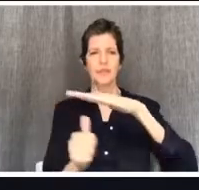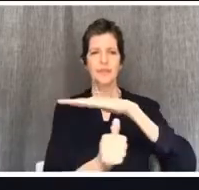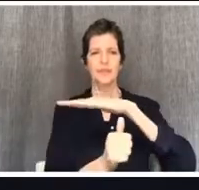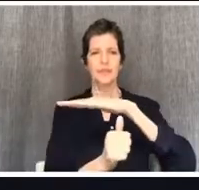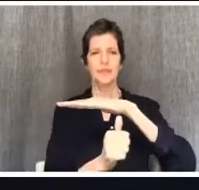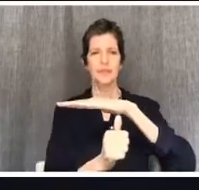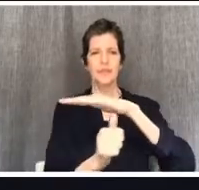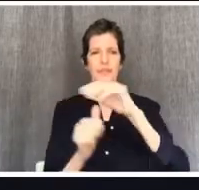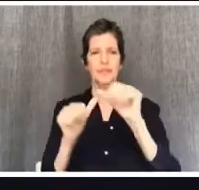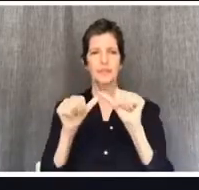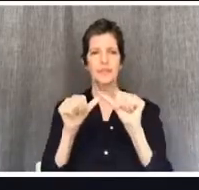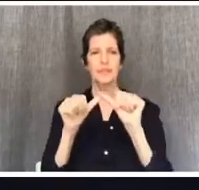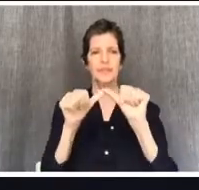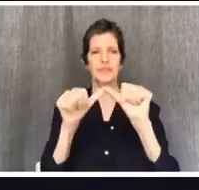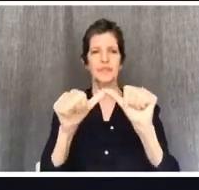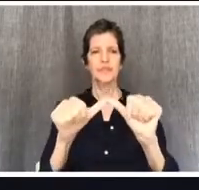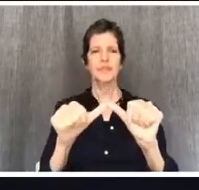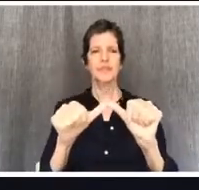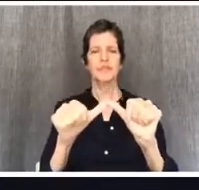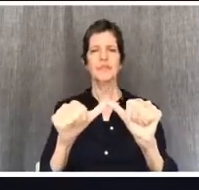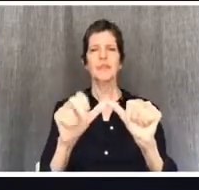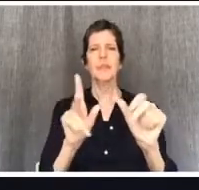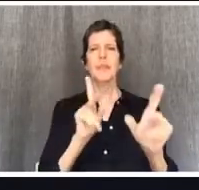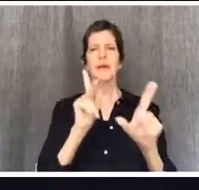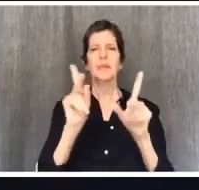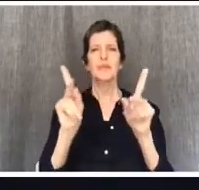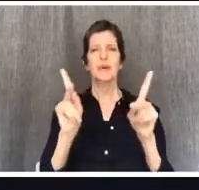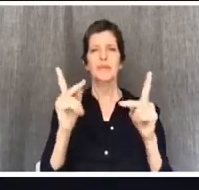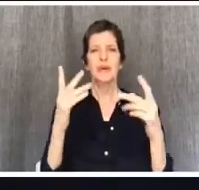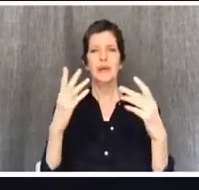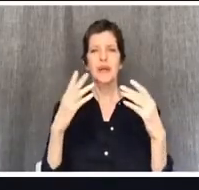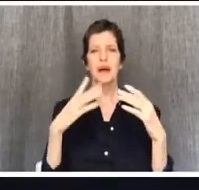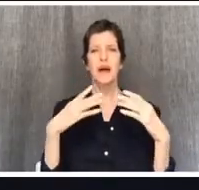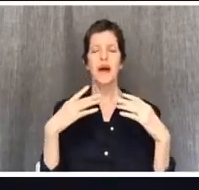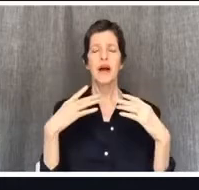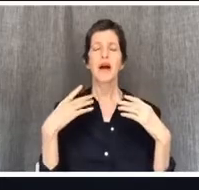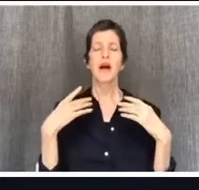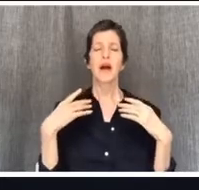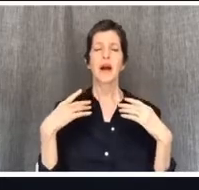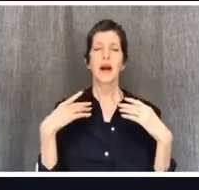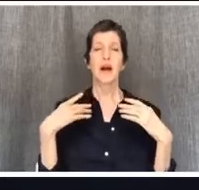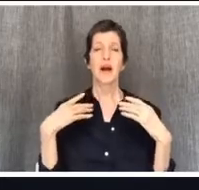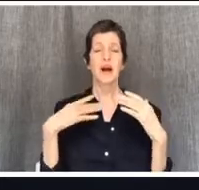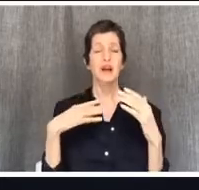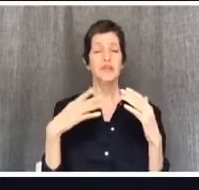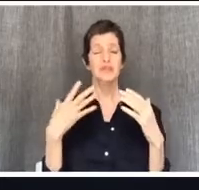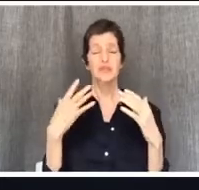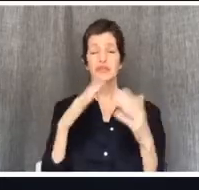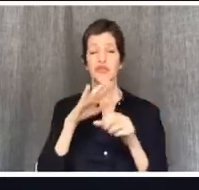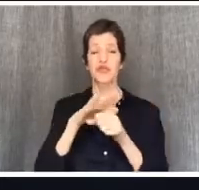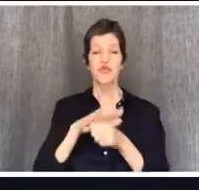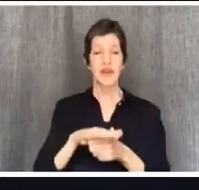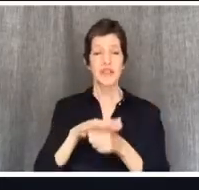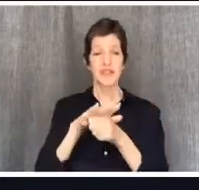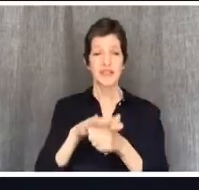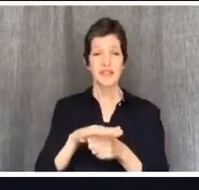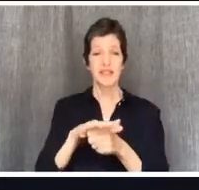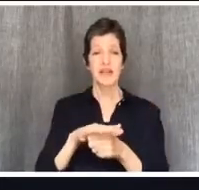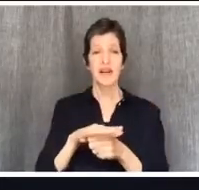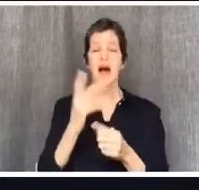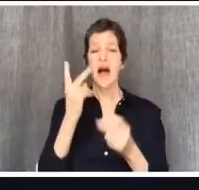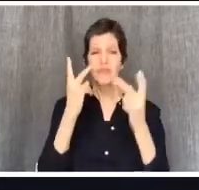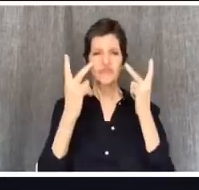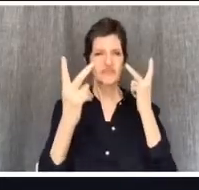everyone is stressed out and overwhelmed. And as I've watched the pressure grow in our society, in our local